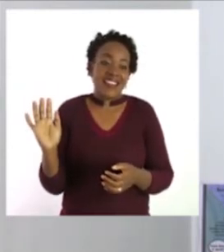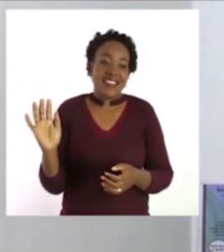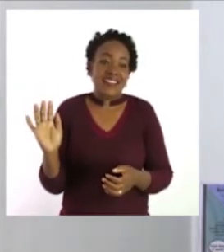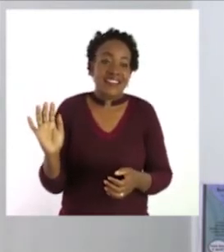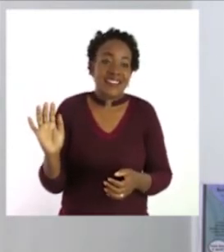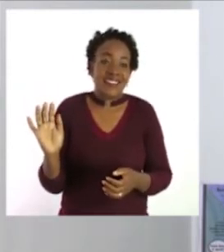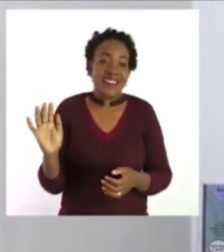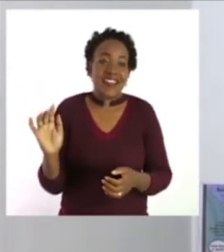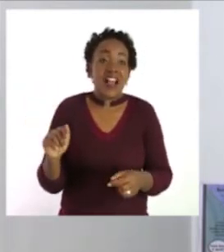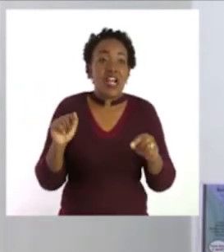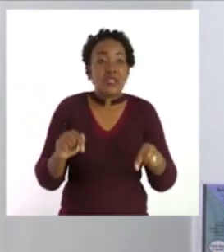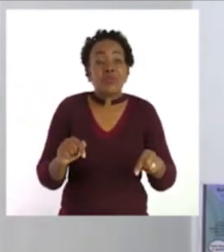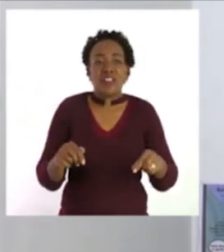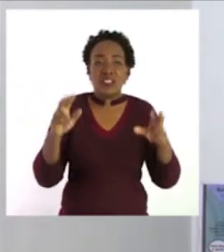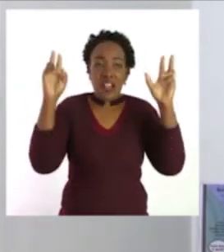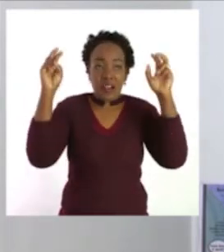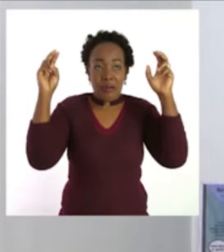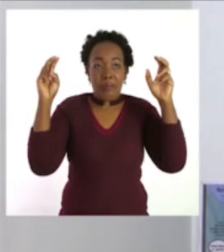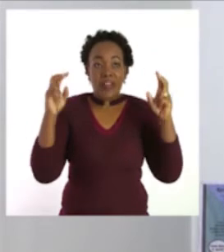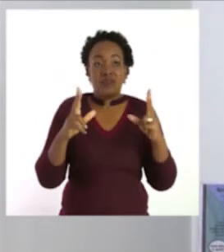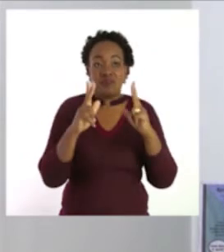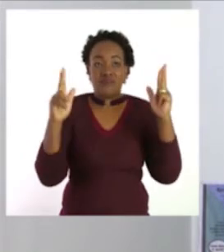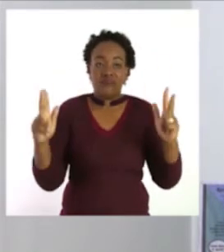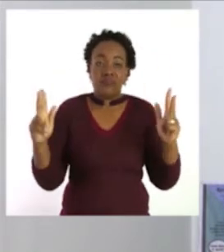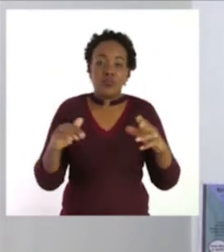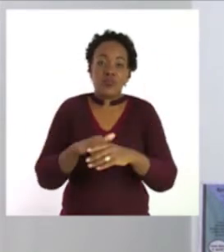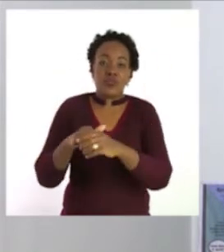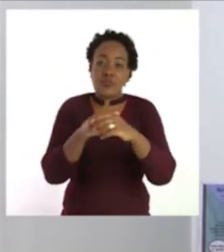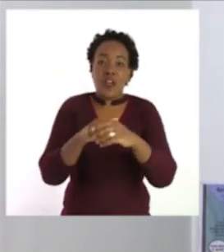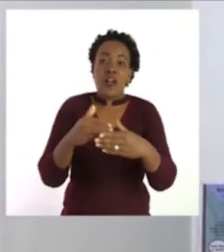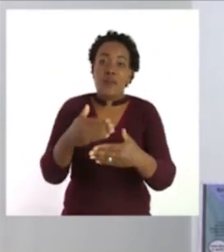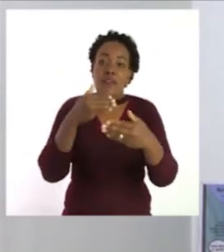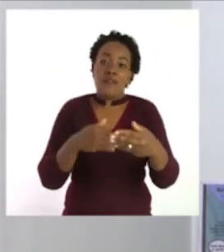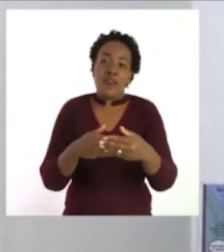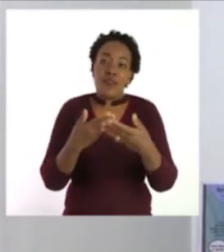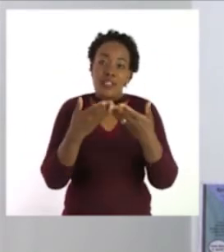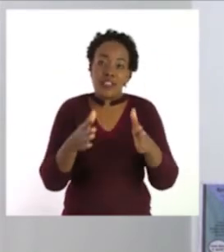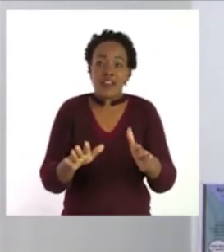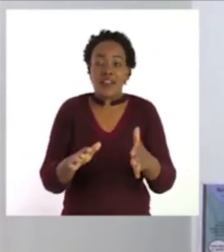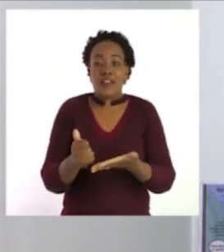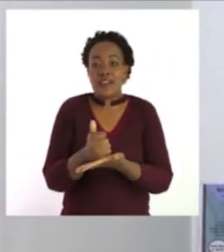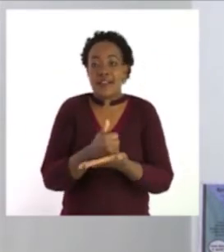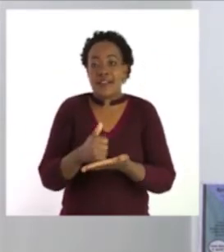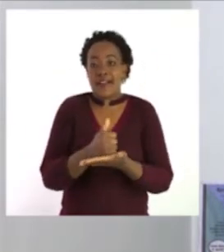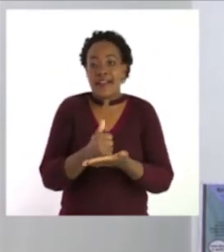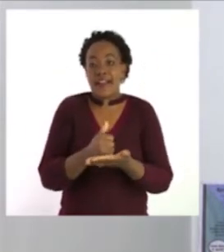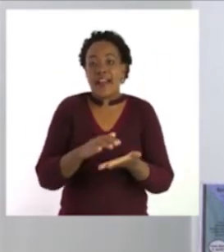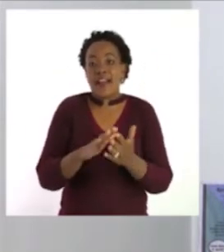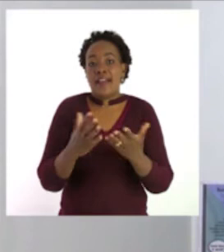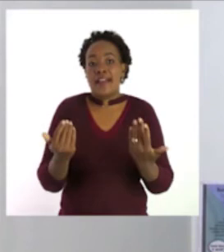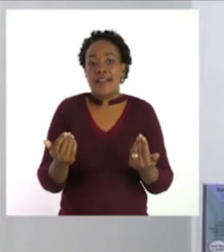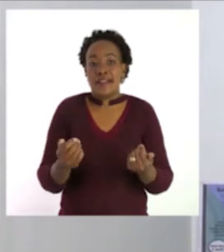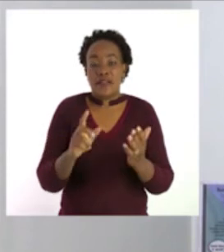The theme for this week is public transport. And before we begin, let us sanitize our hands.